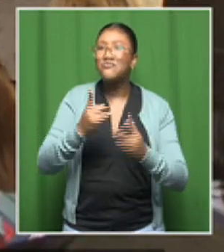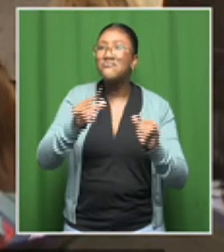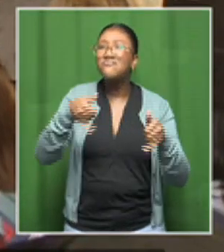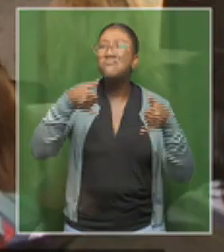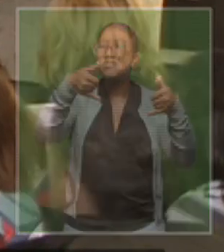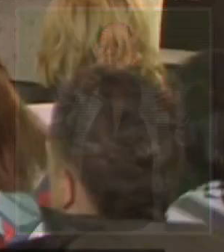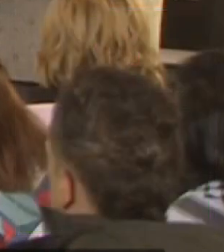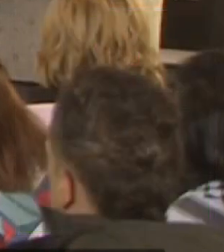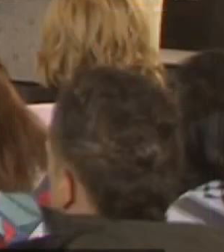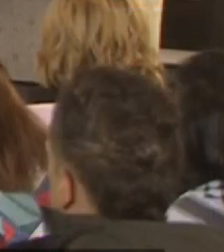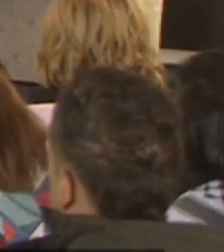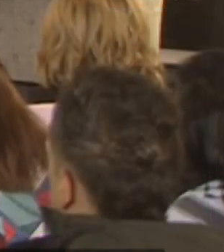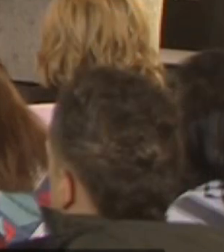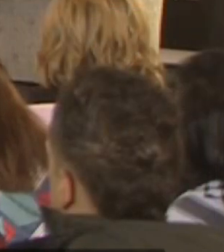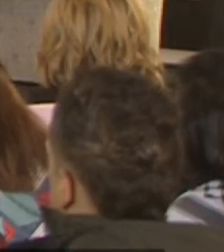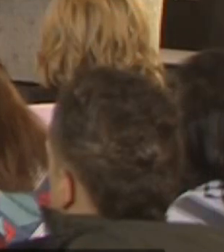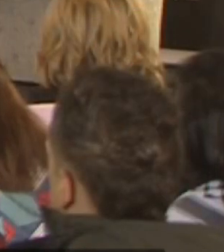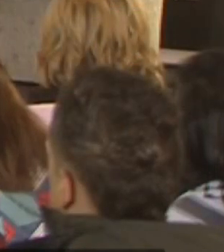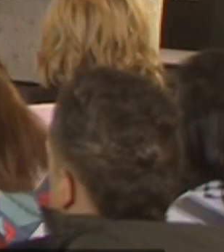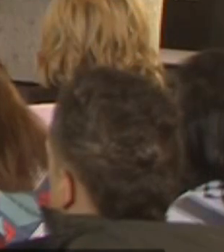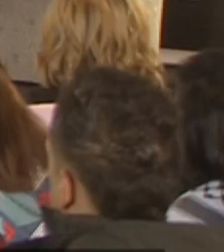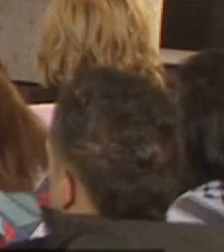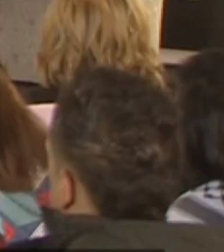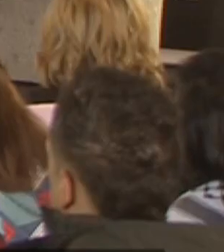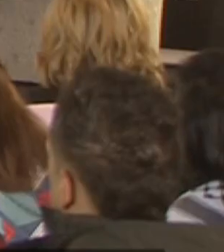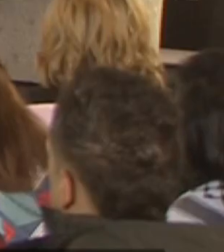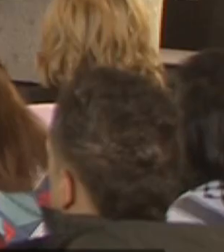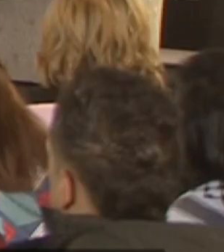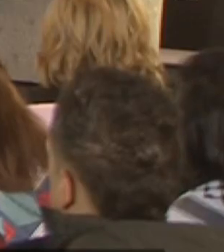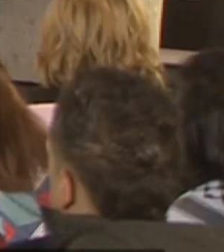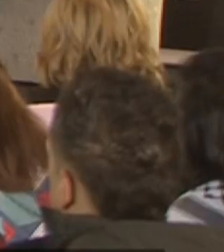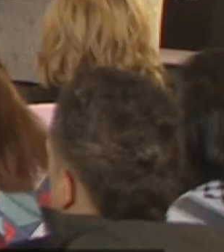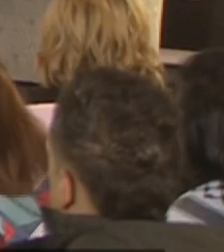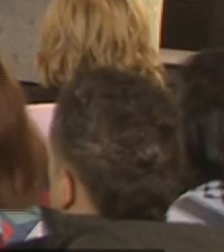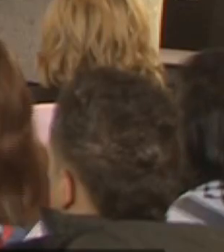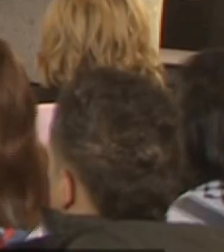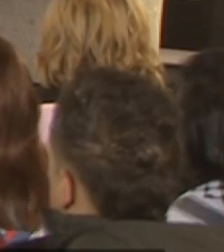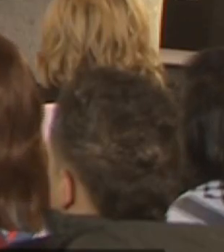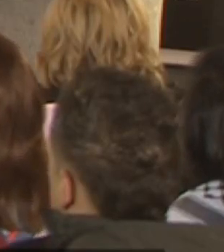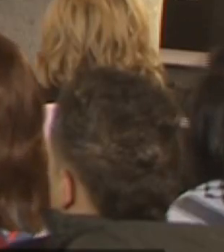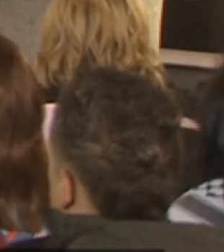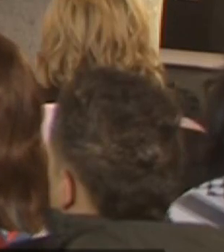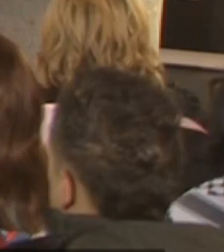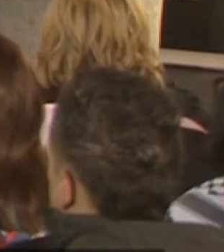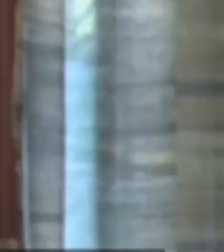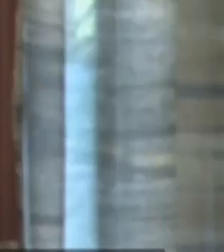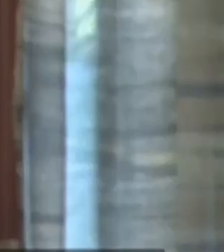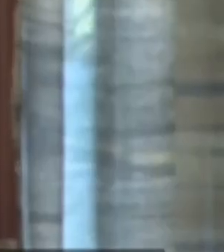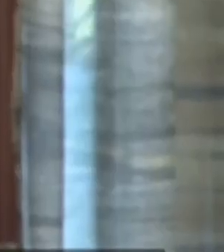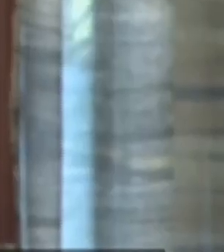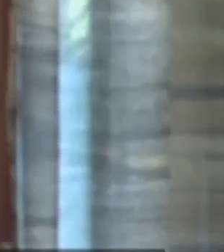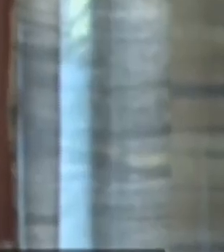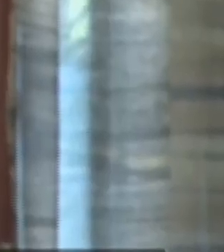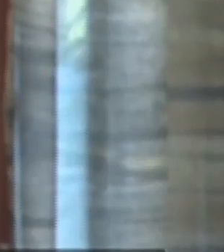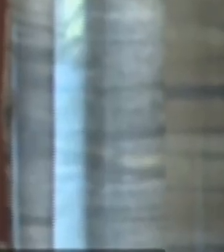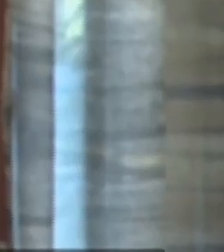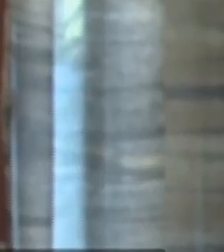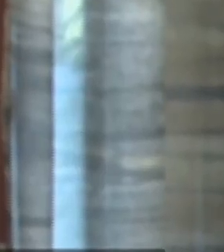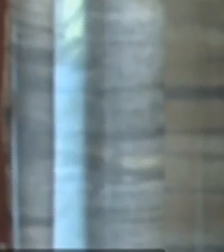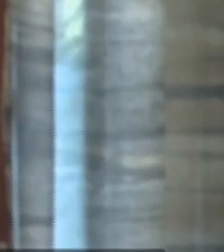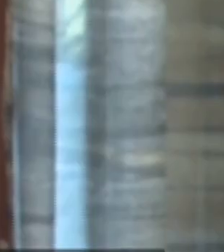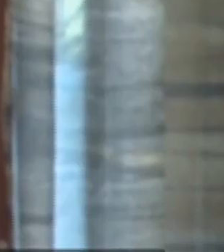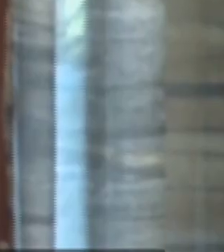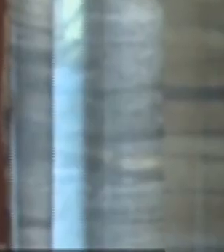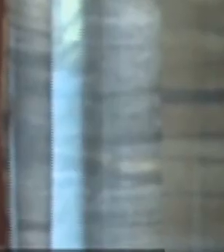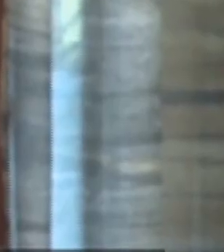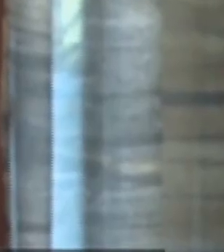Thank you, Sakina. And good morning to the viewers. Good morning to the DM. Firstly, may I still have meaning